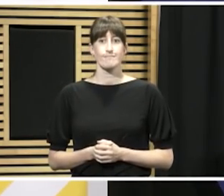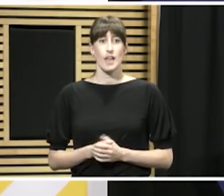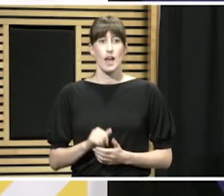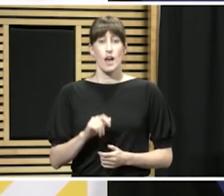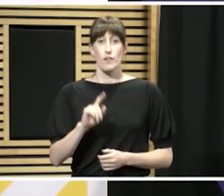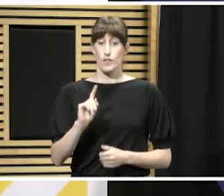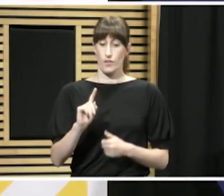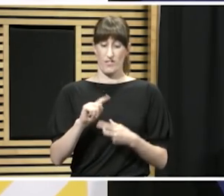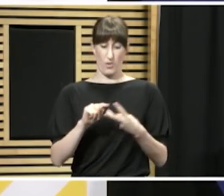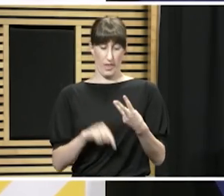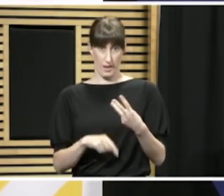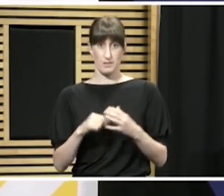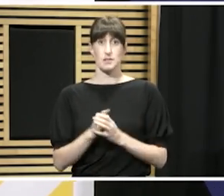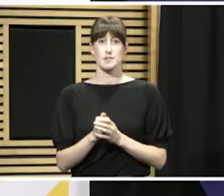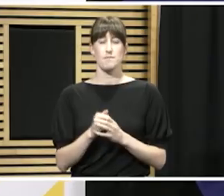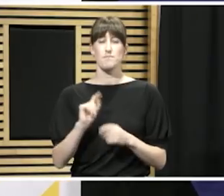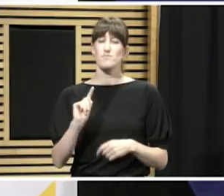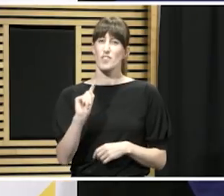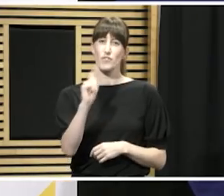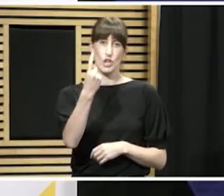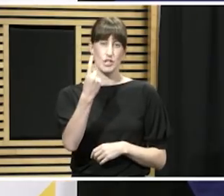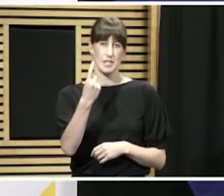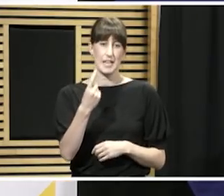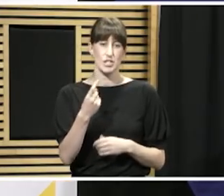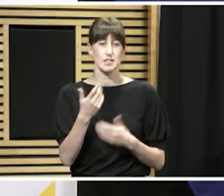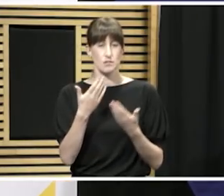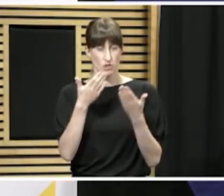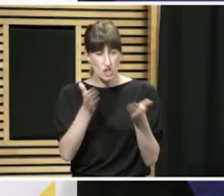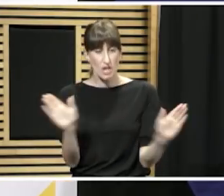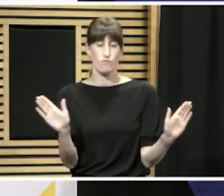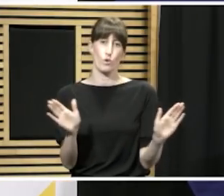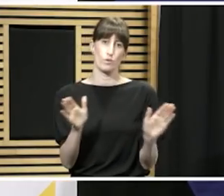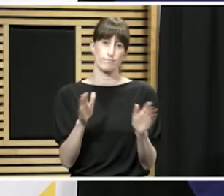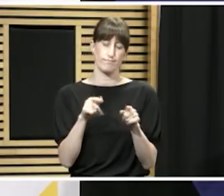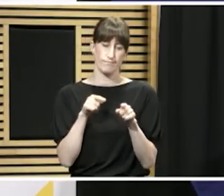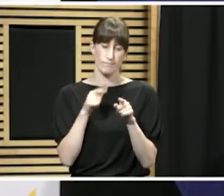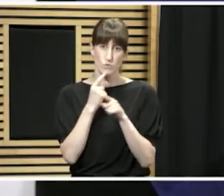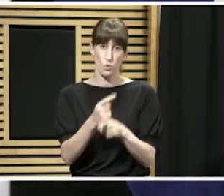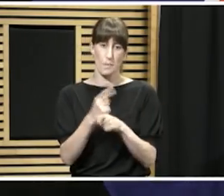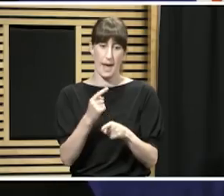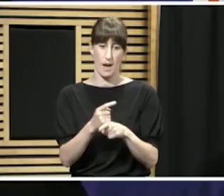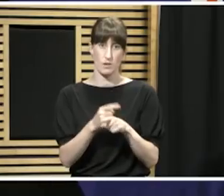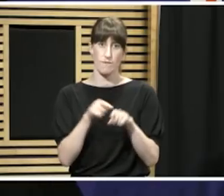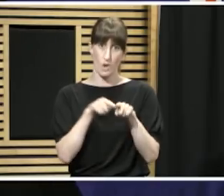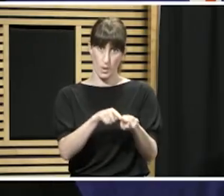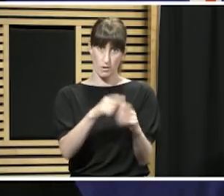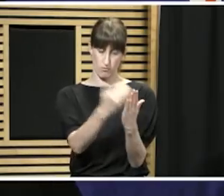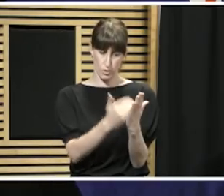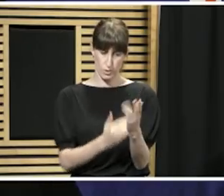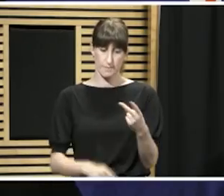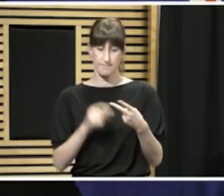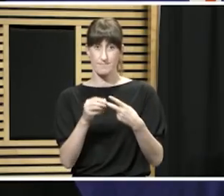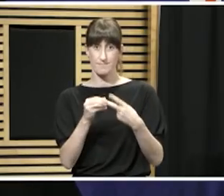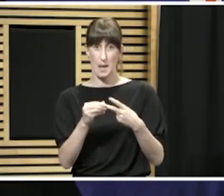one is in relation to a general briefing on compliance. Secondly is the impact on policing